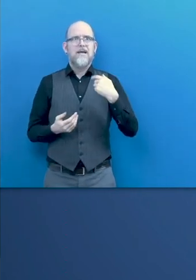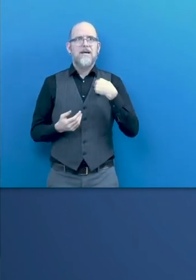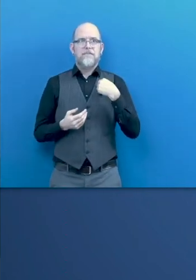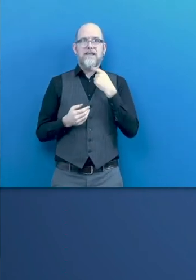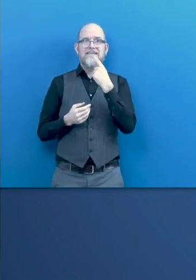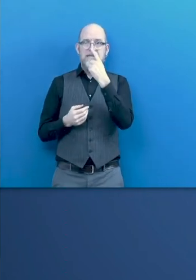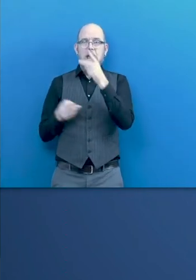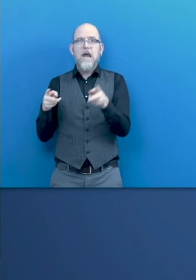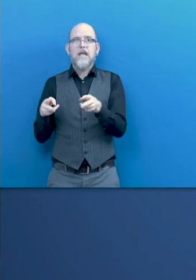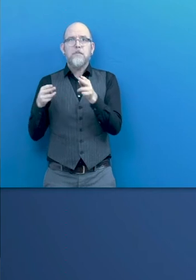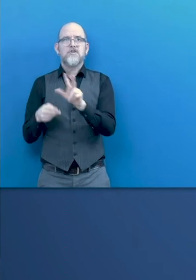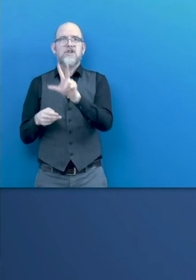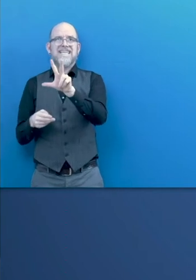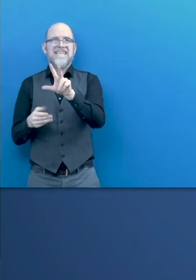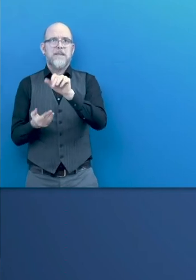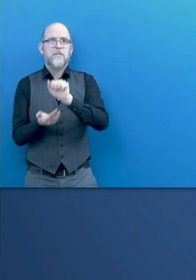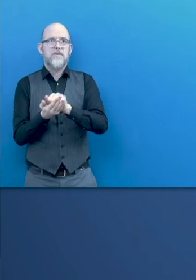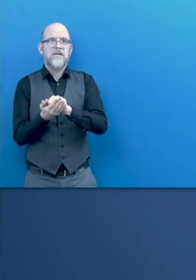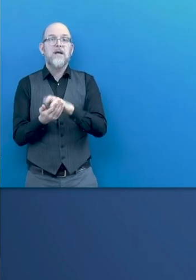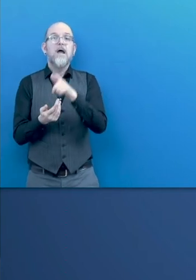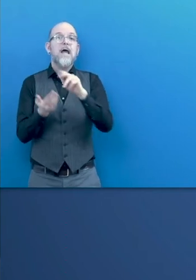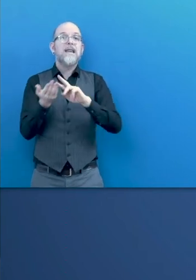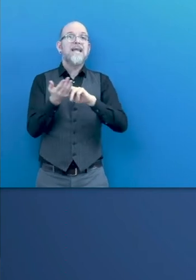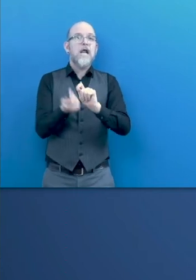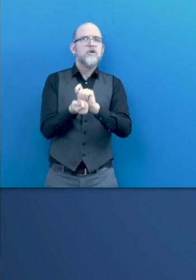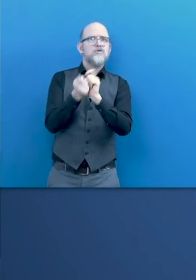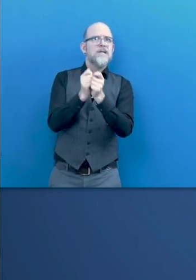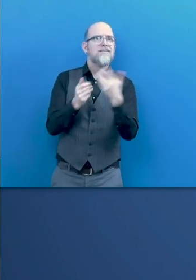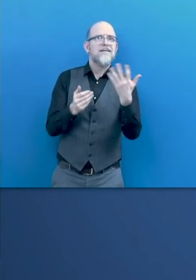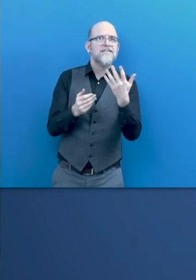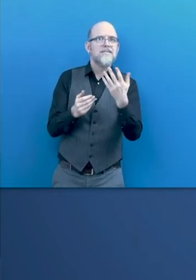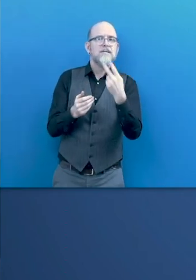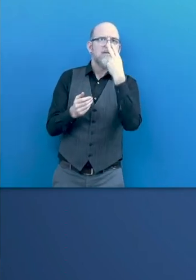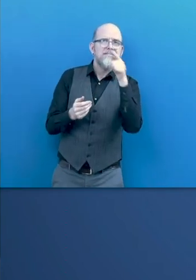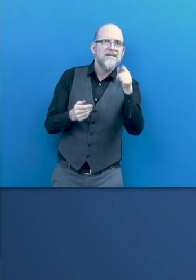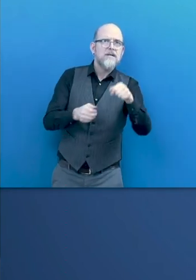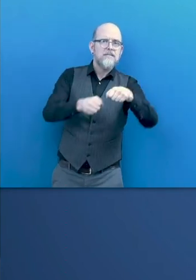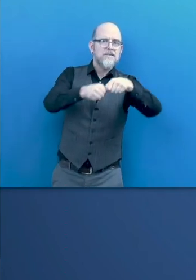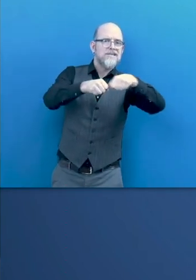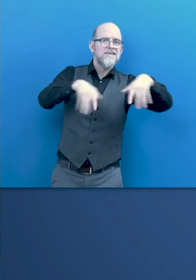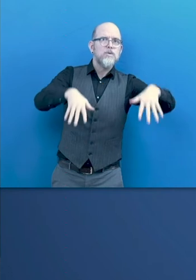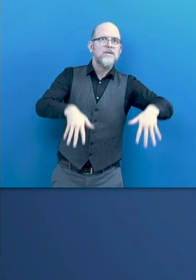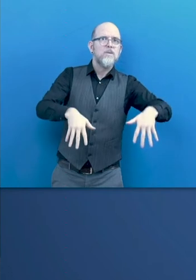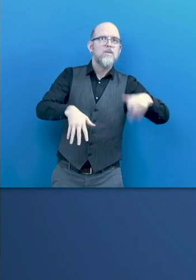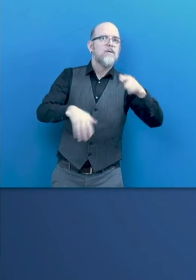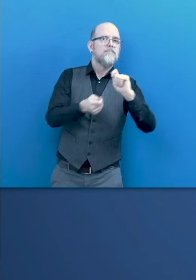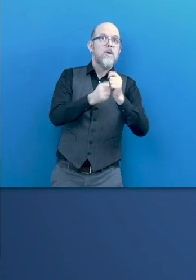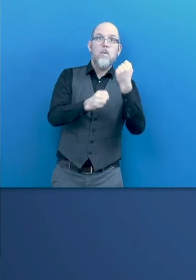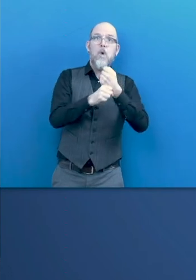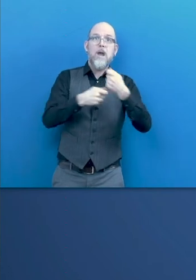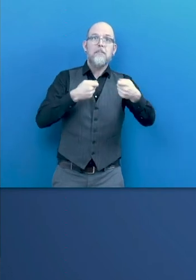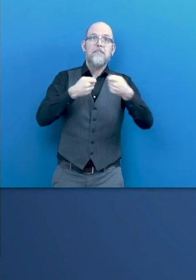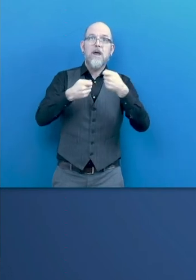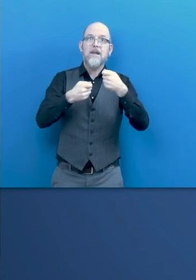but also organizational changes in the labor market, within companies but also across different sectors.